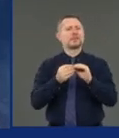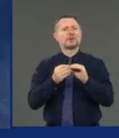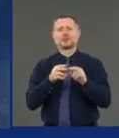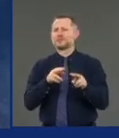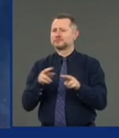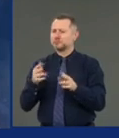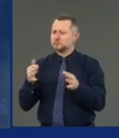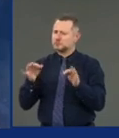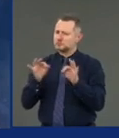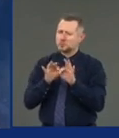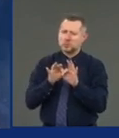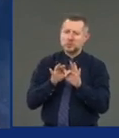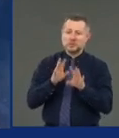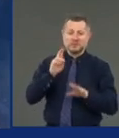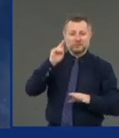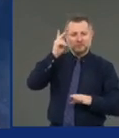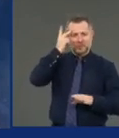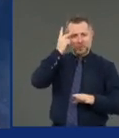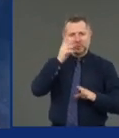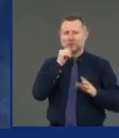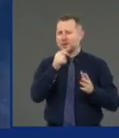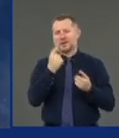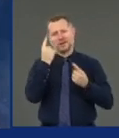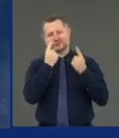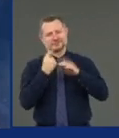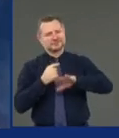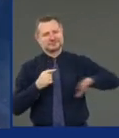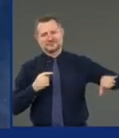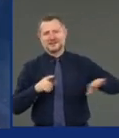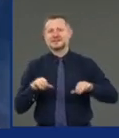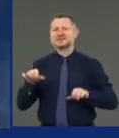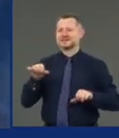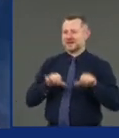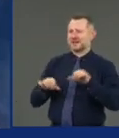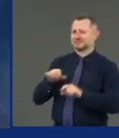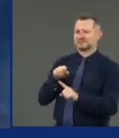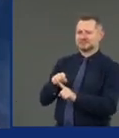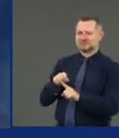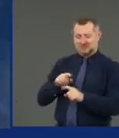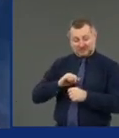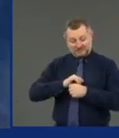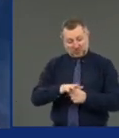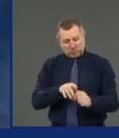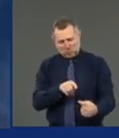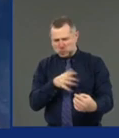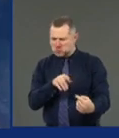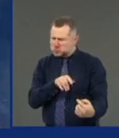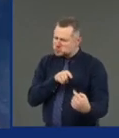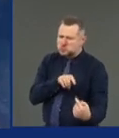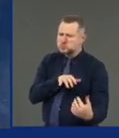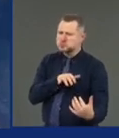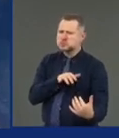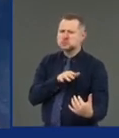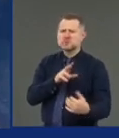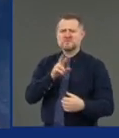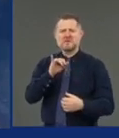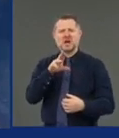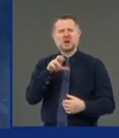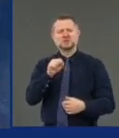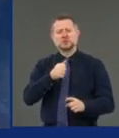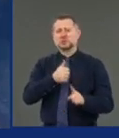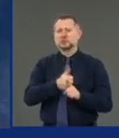science, right? We're fighting a virus. The virus is not a democratic virus. It's not a Republican virus. It's a virus.